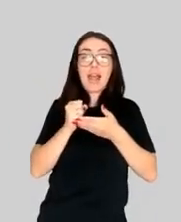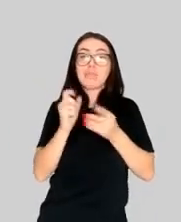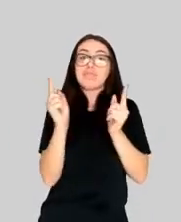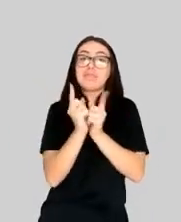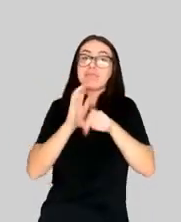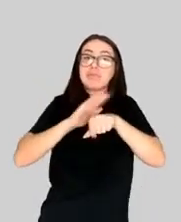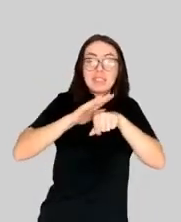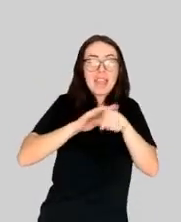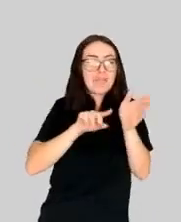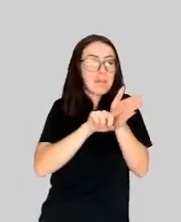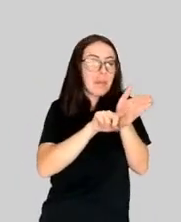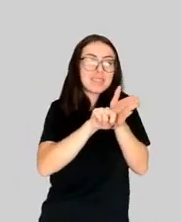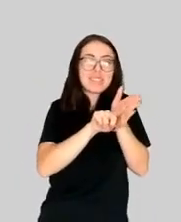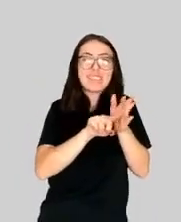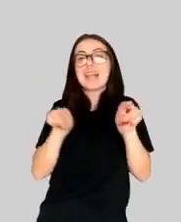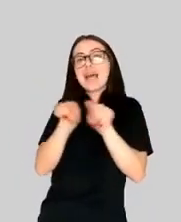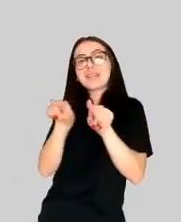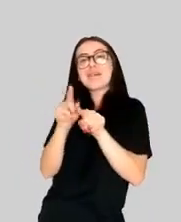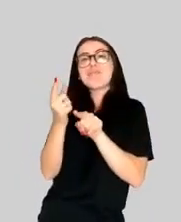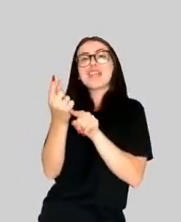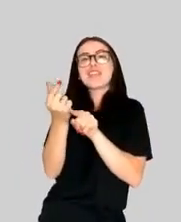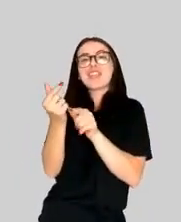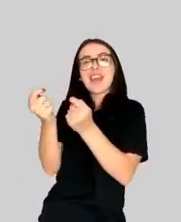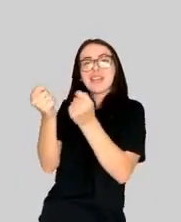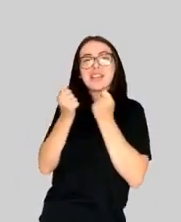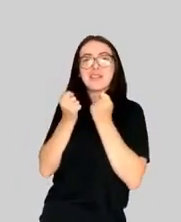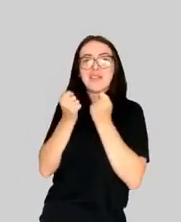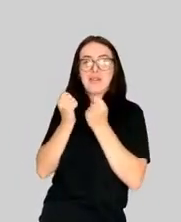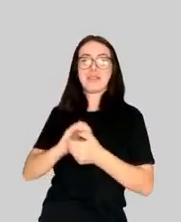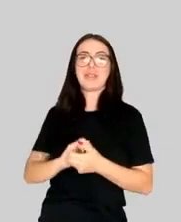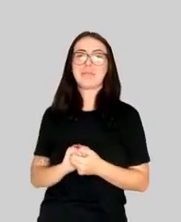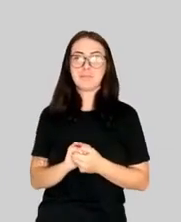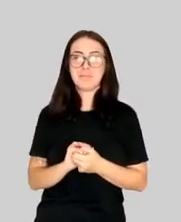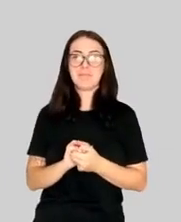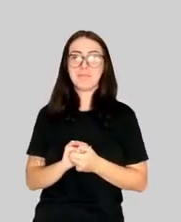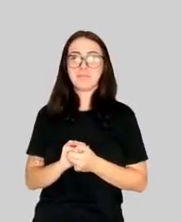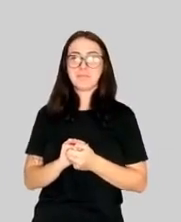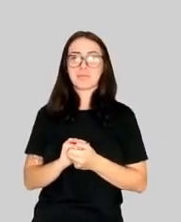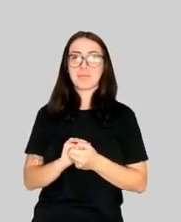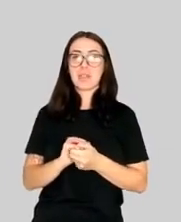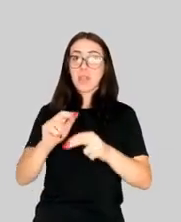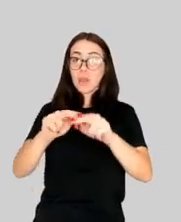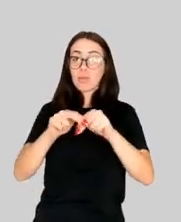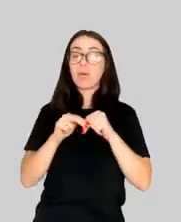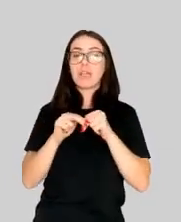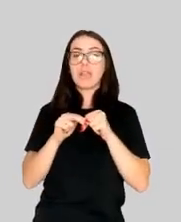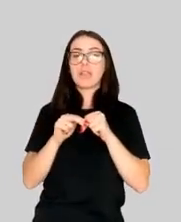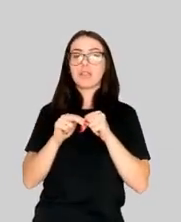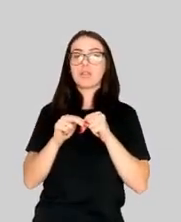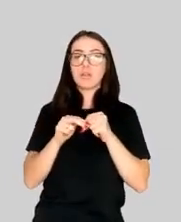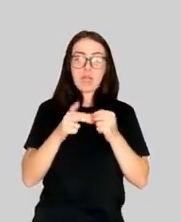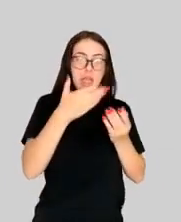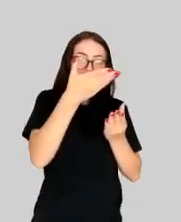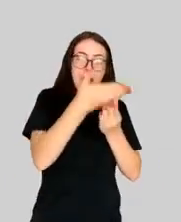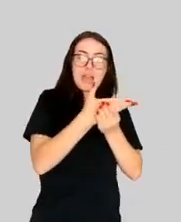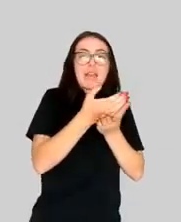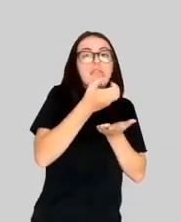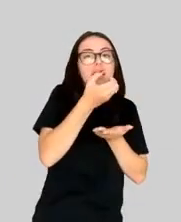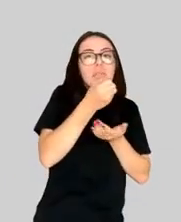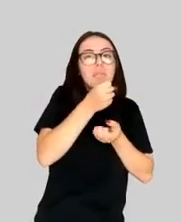part of Pinpoint. So audio files uploaded to Pinpoint are automatically transcribed and organized like any other file type.